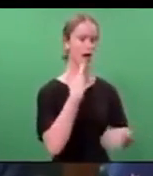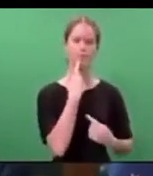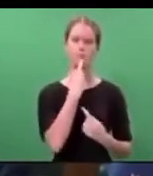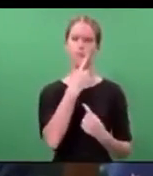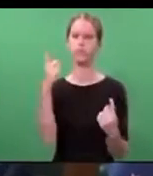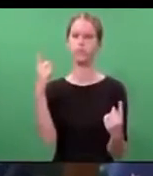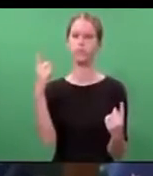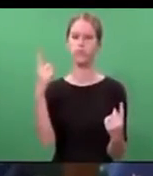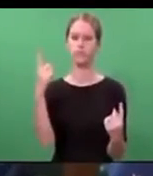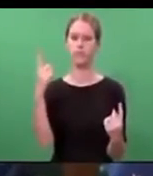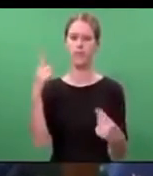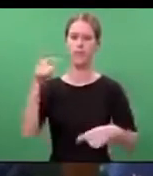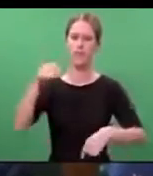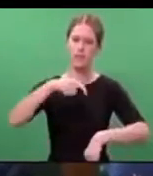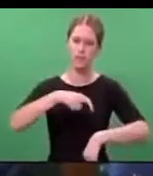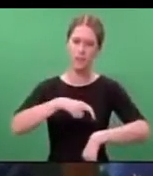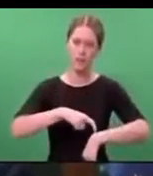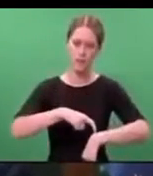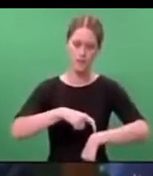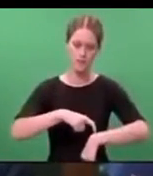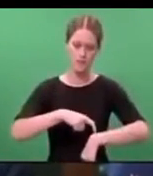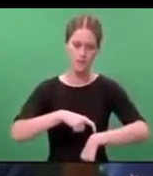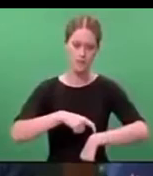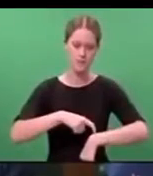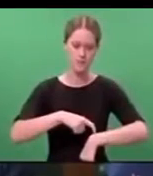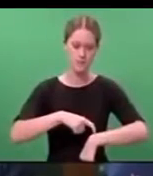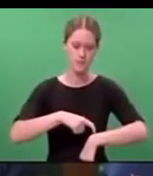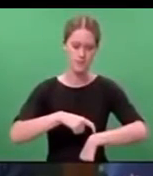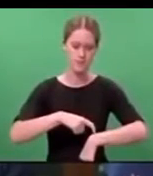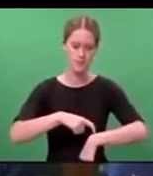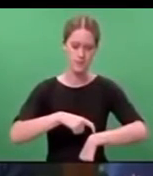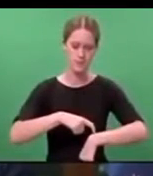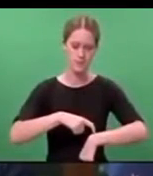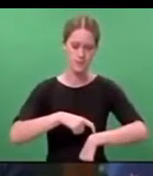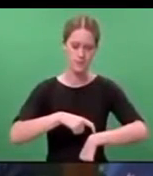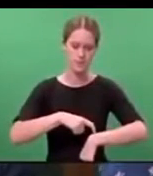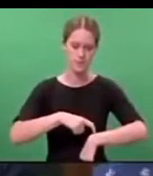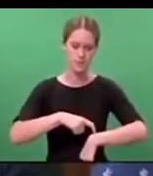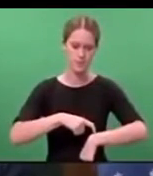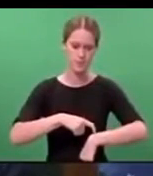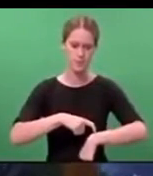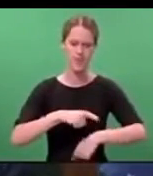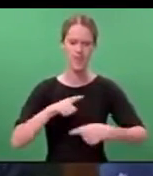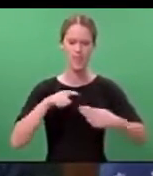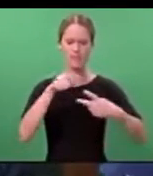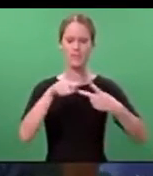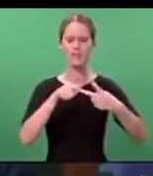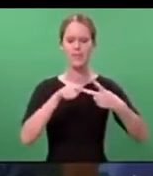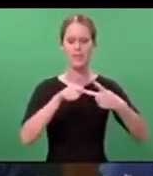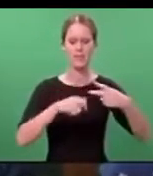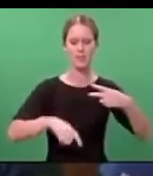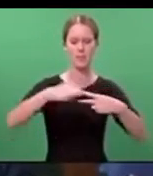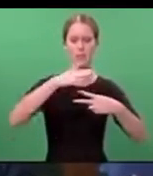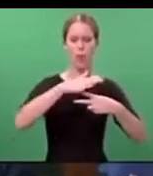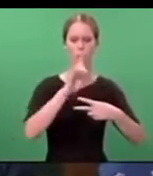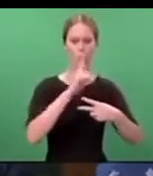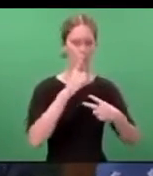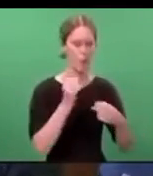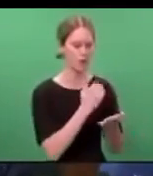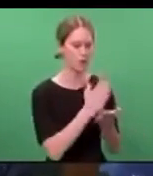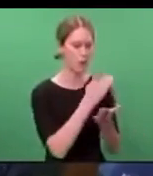At this time, it has been second only to securing the care of those affected